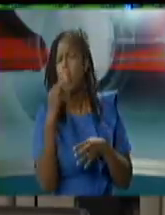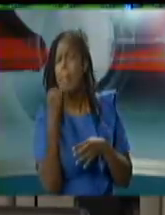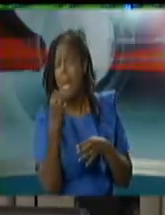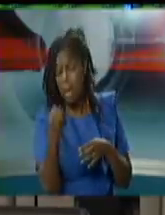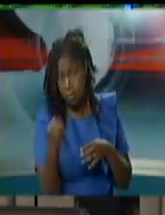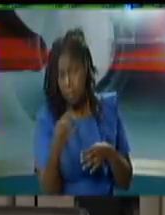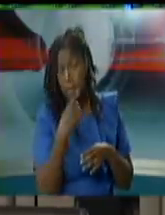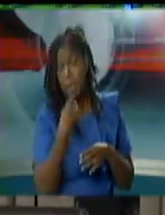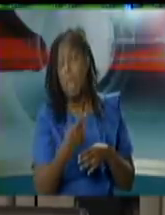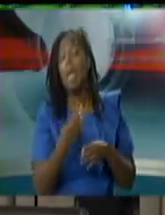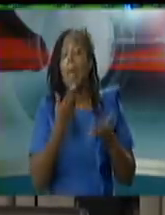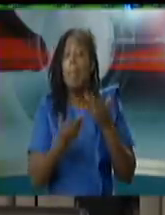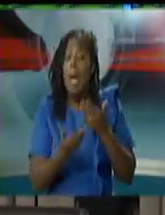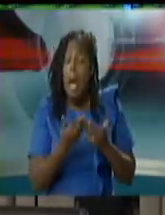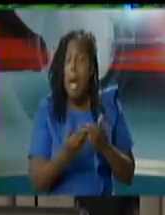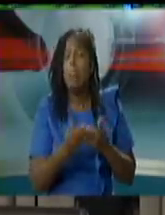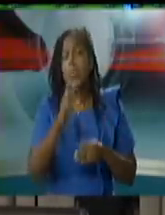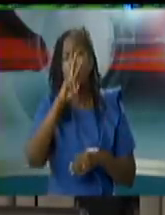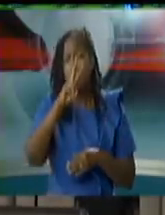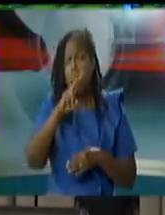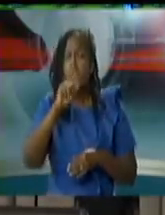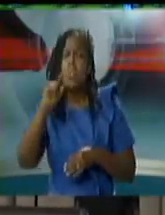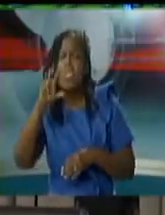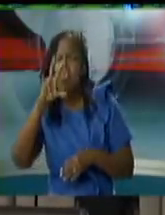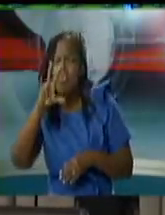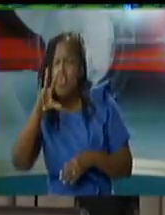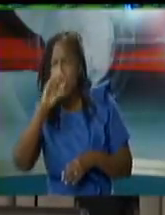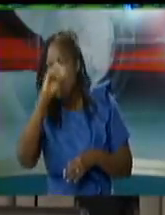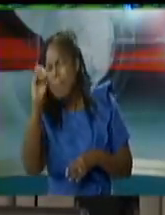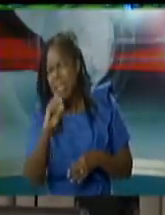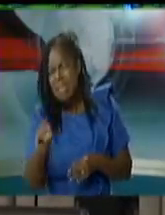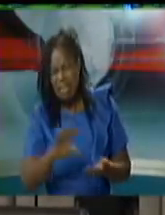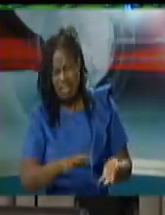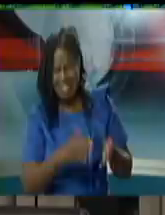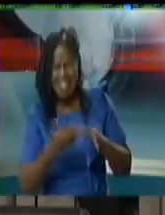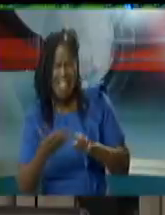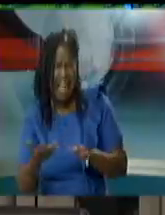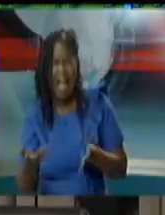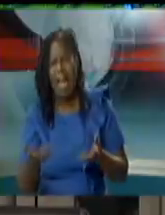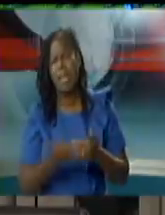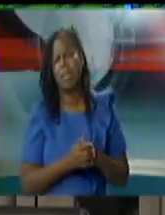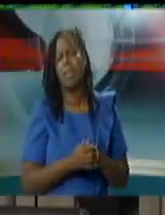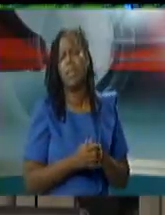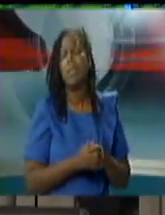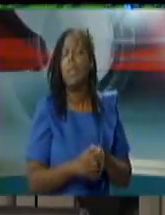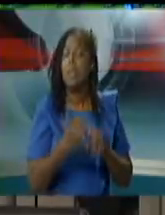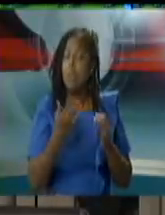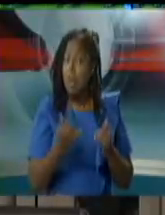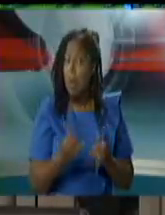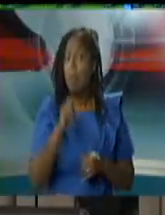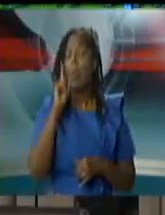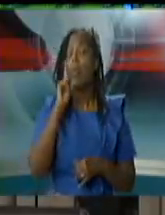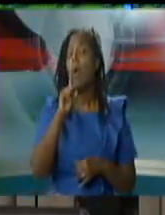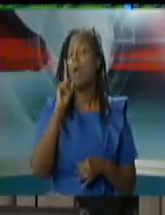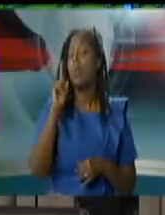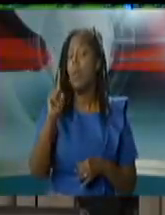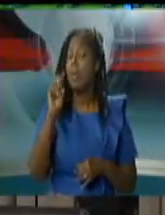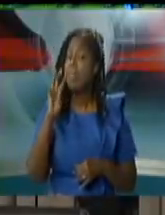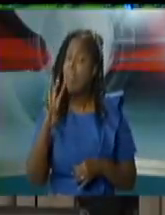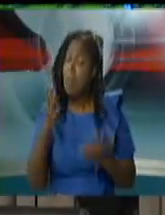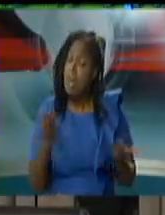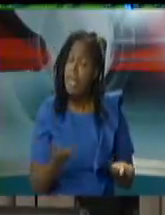seeing from the very beginning our statistics of 114 are too small